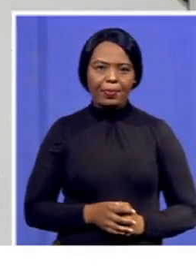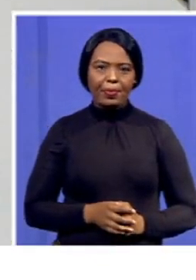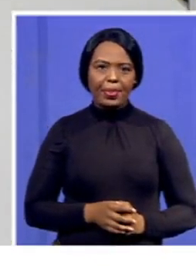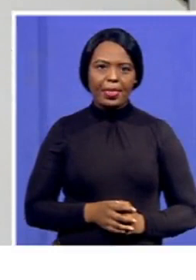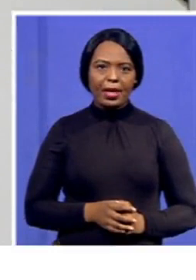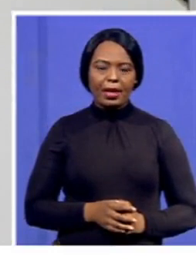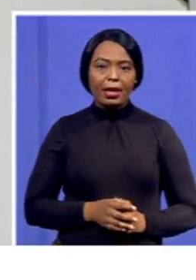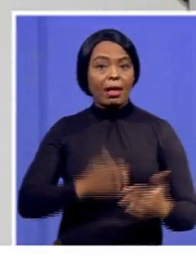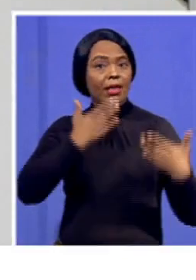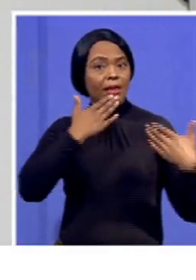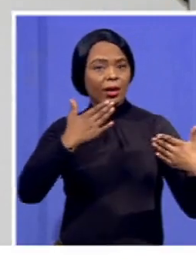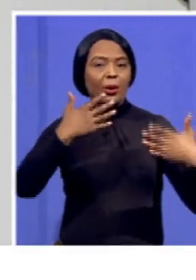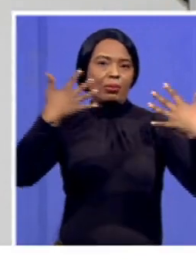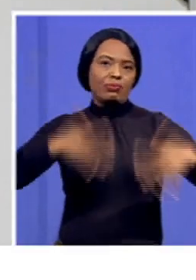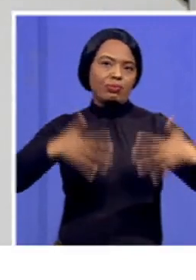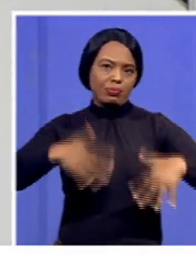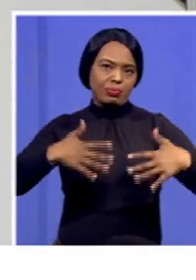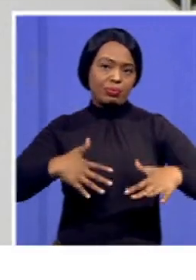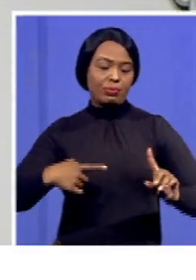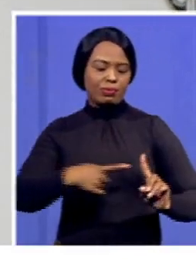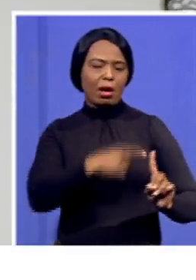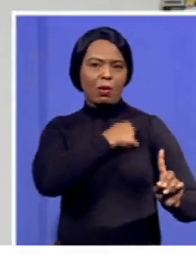Thank you very much Comrade Dakota